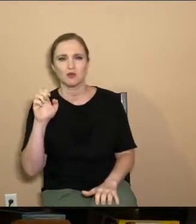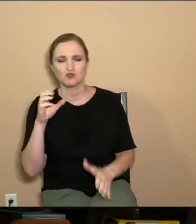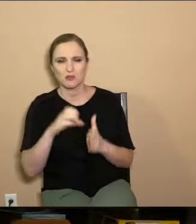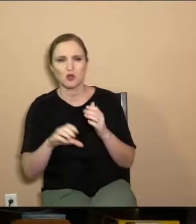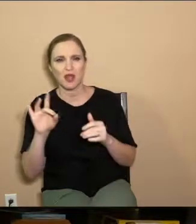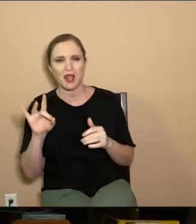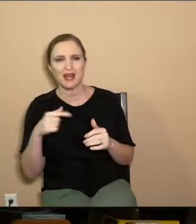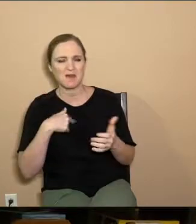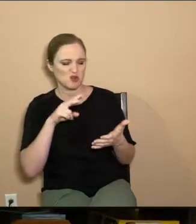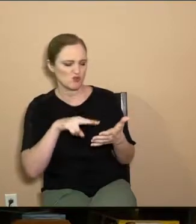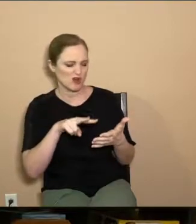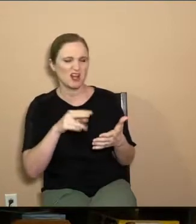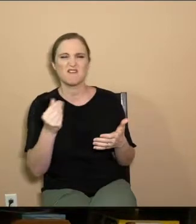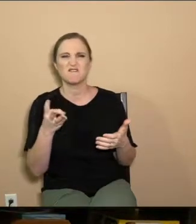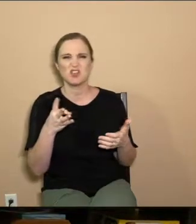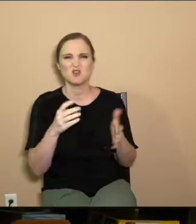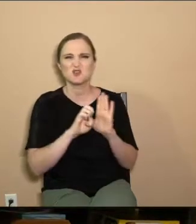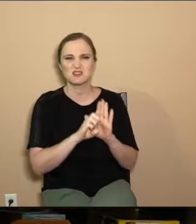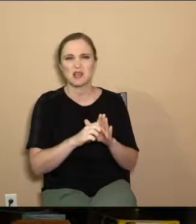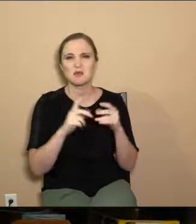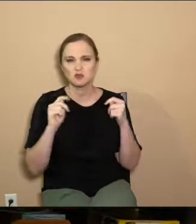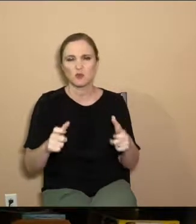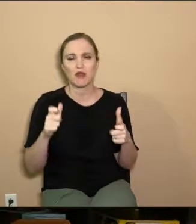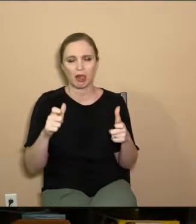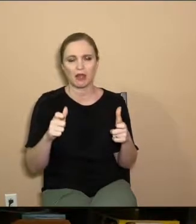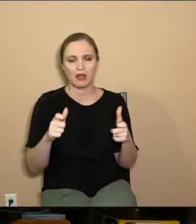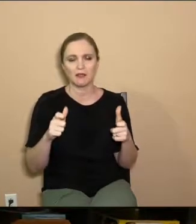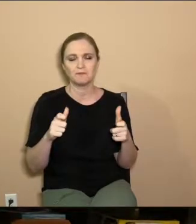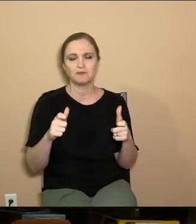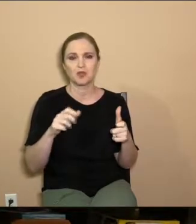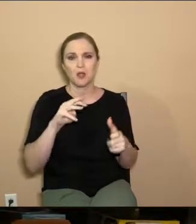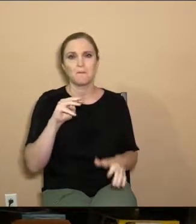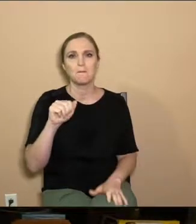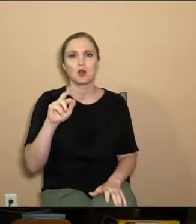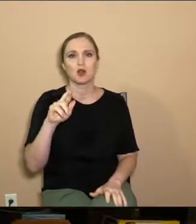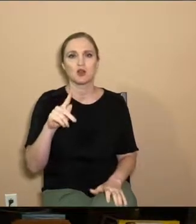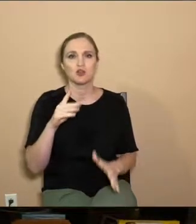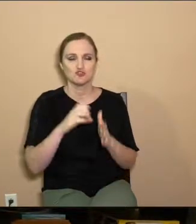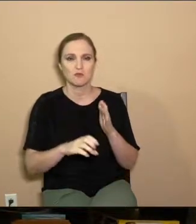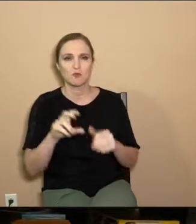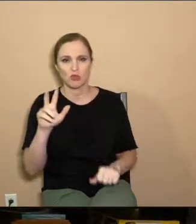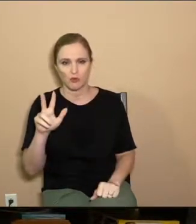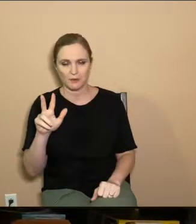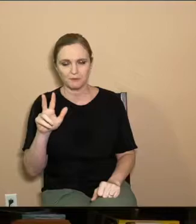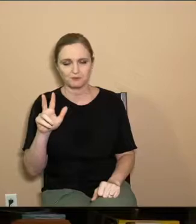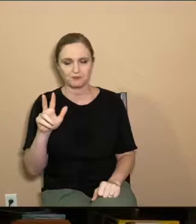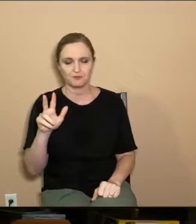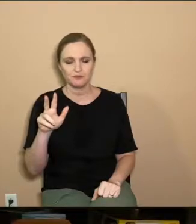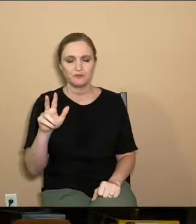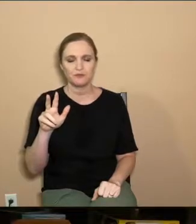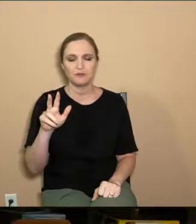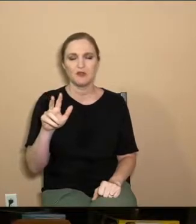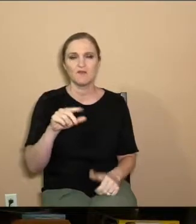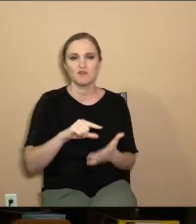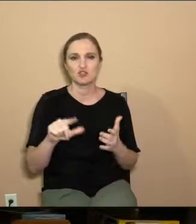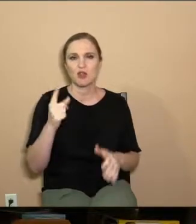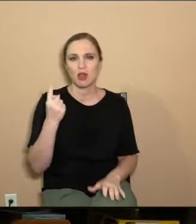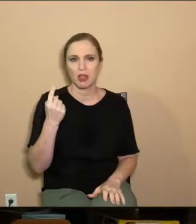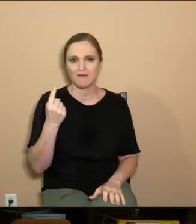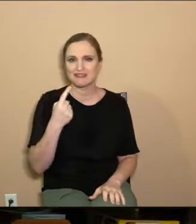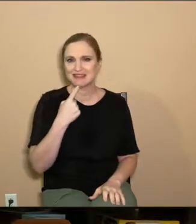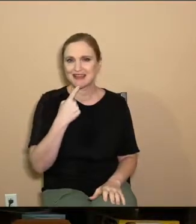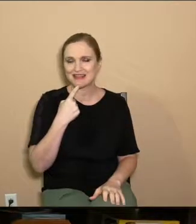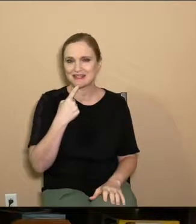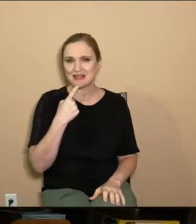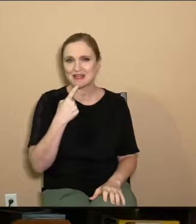Let me just read a couple of those quickly. And so in Mark chapter three, Mark chapter three in verse 11 says,